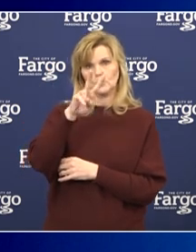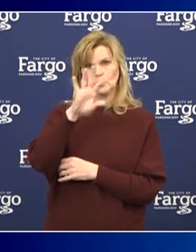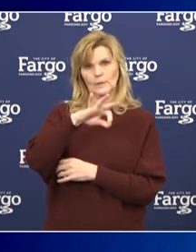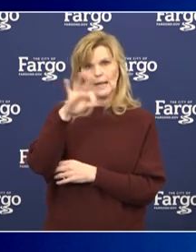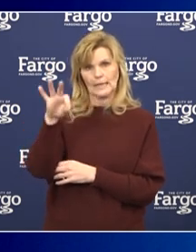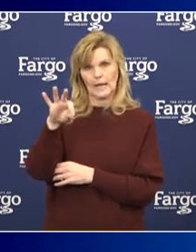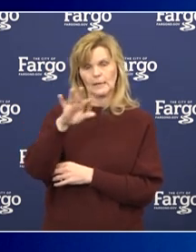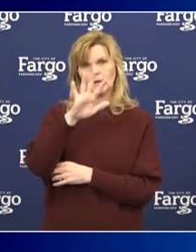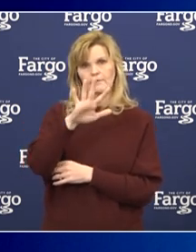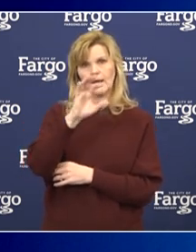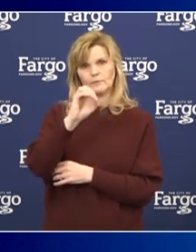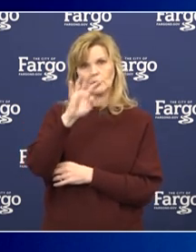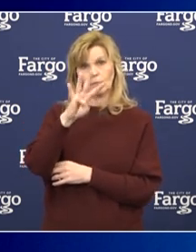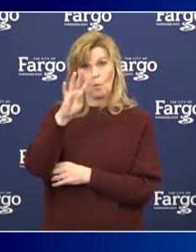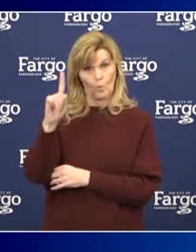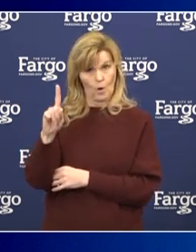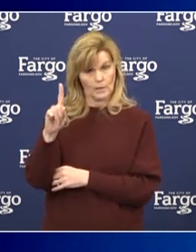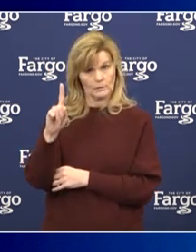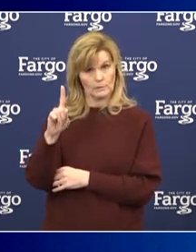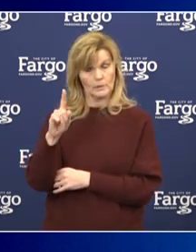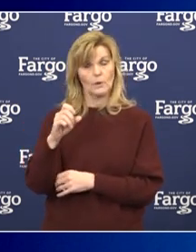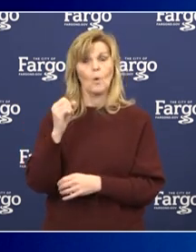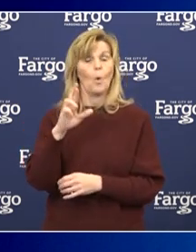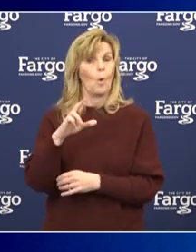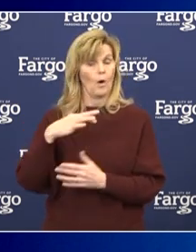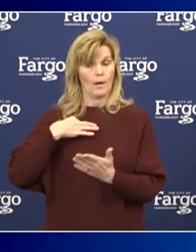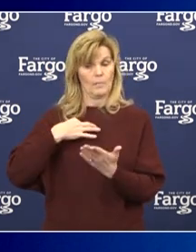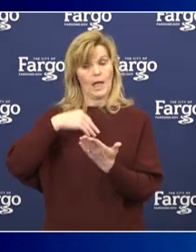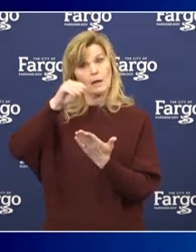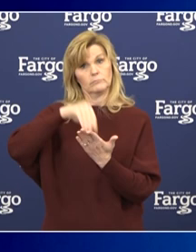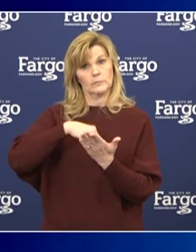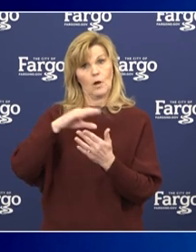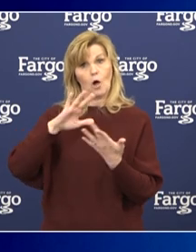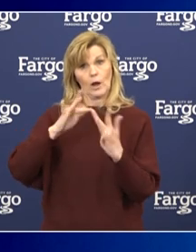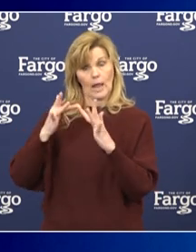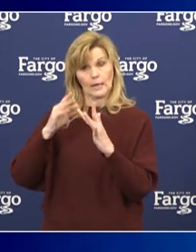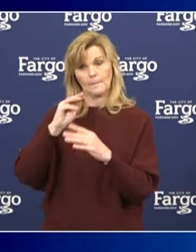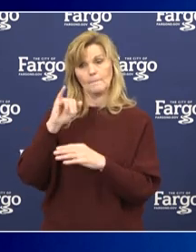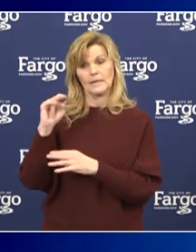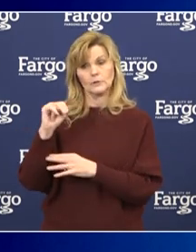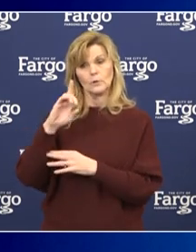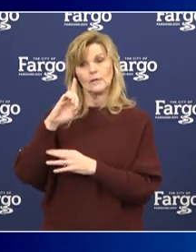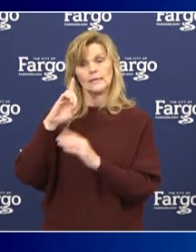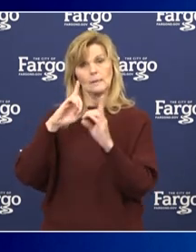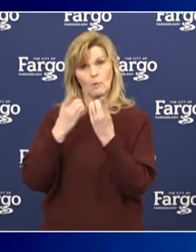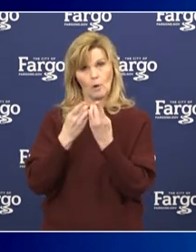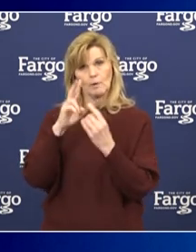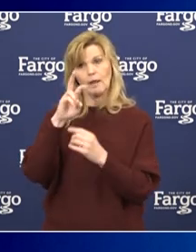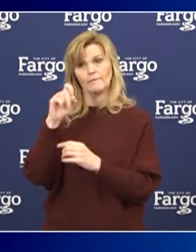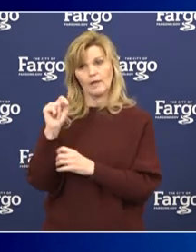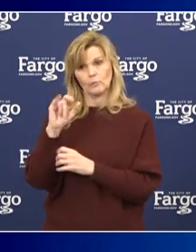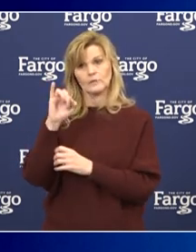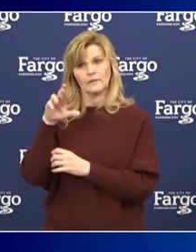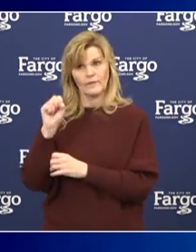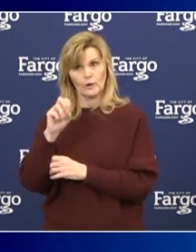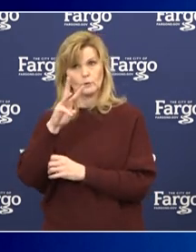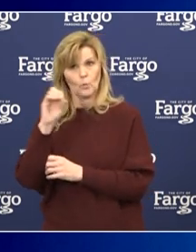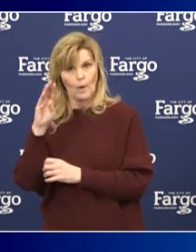-5041 or apply online at the Minnesota Department of Veterans Affairs website.